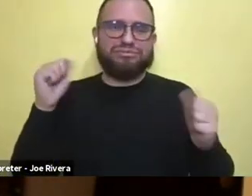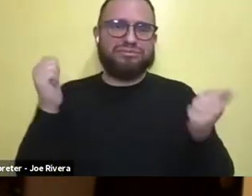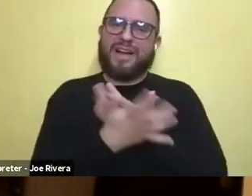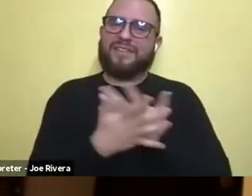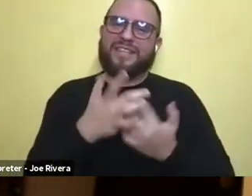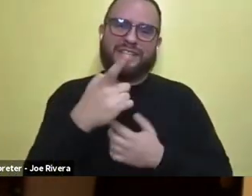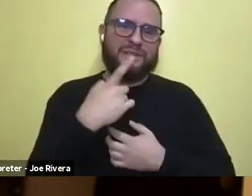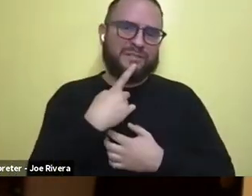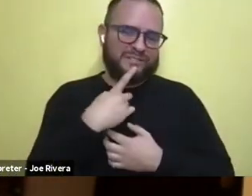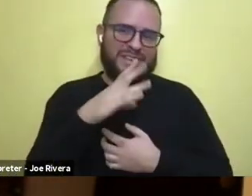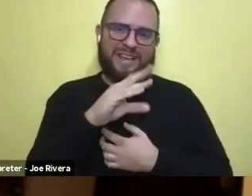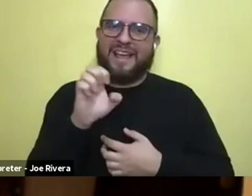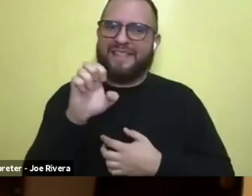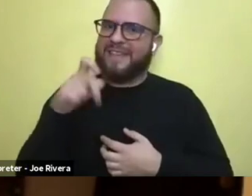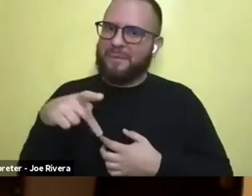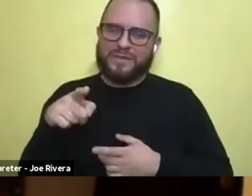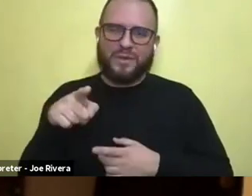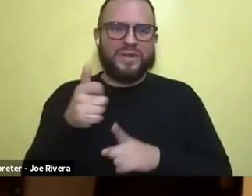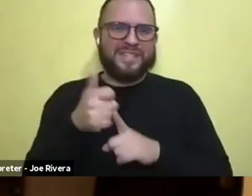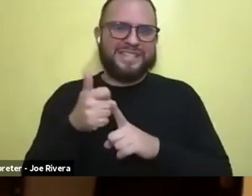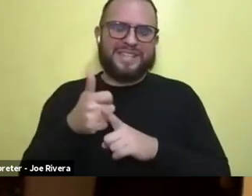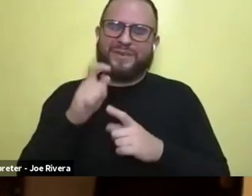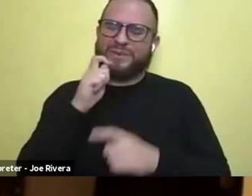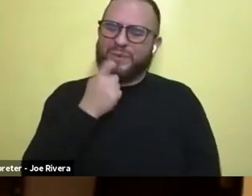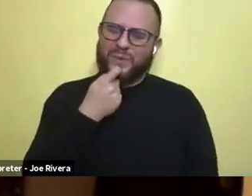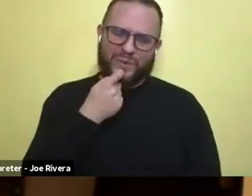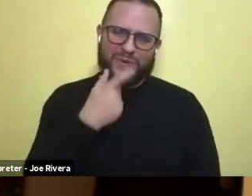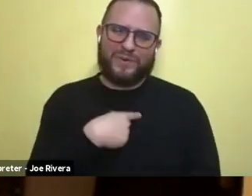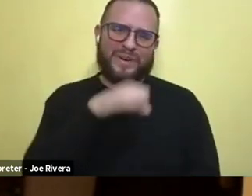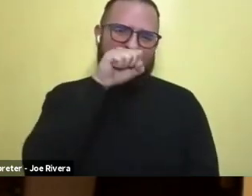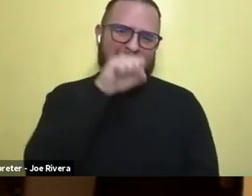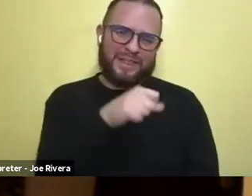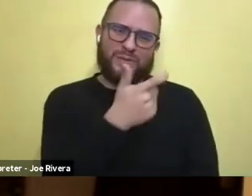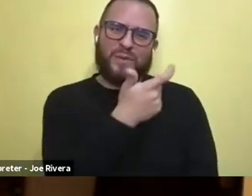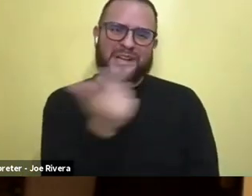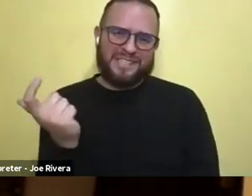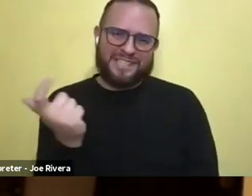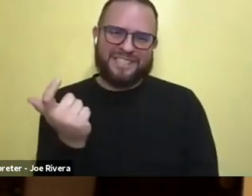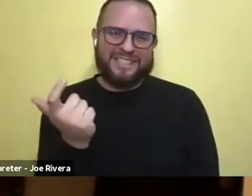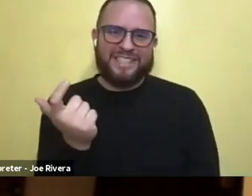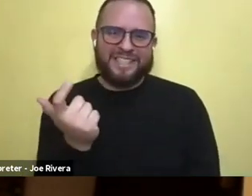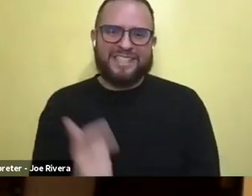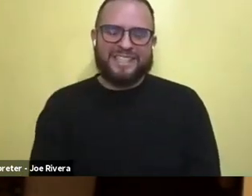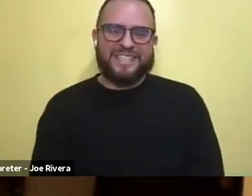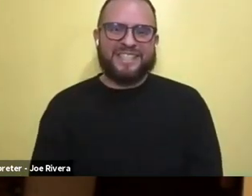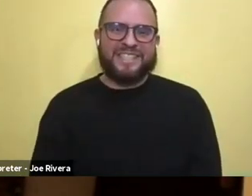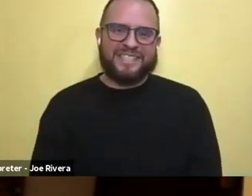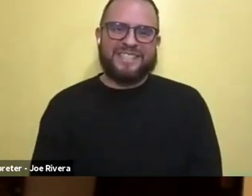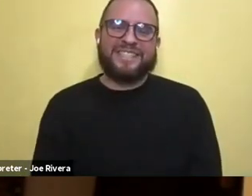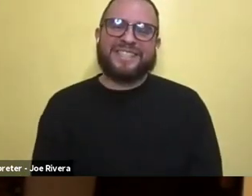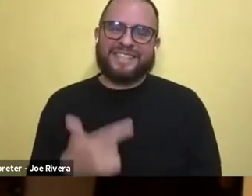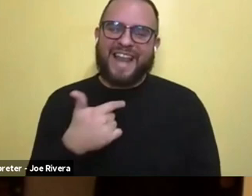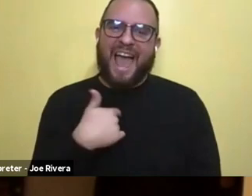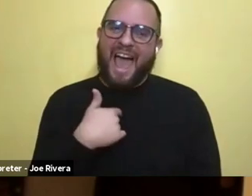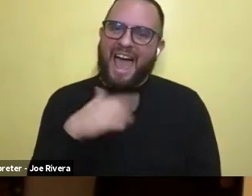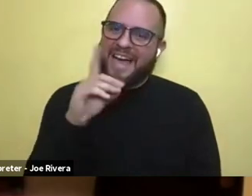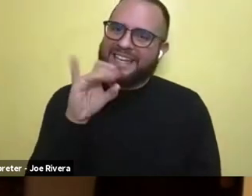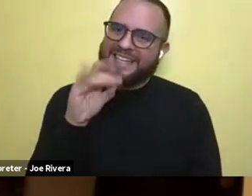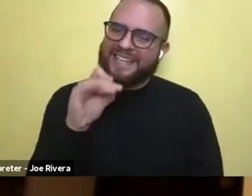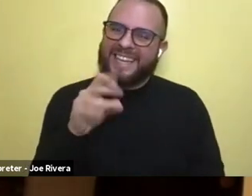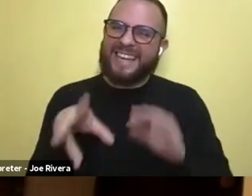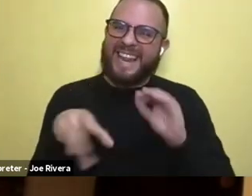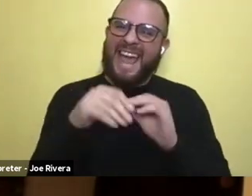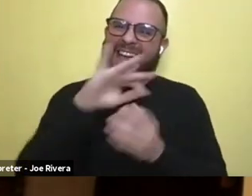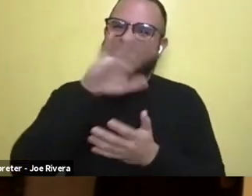And that episode was like, so cool. I loved watching it. Um, I did, um, add everybody's handle in the